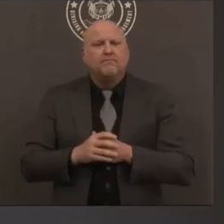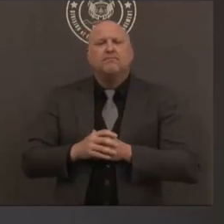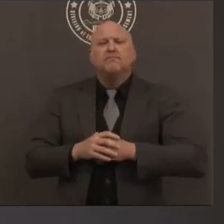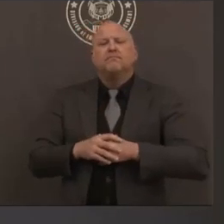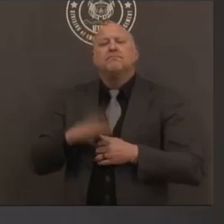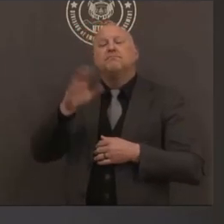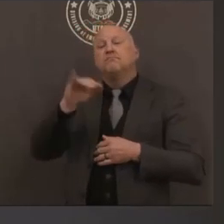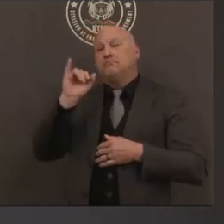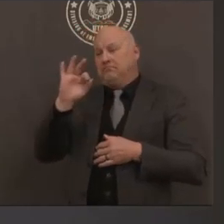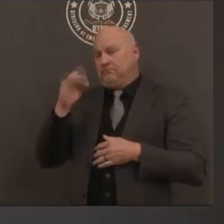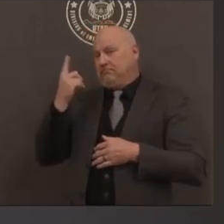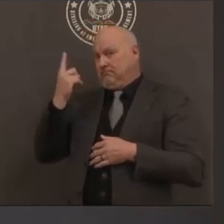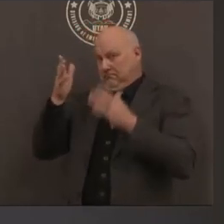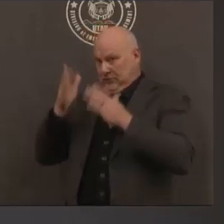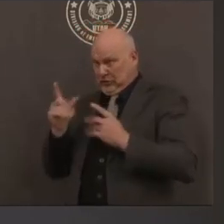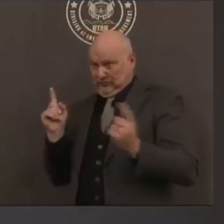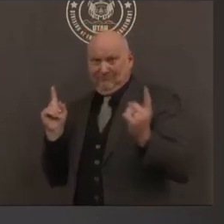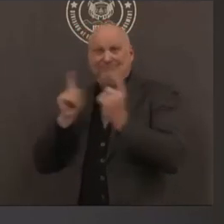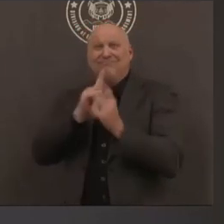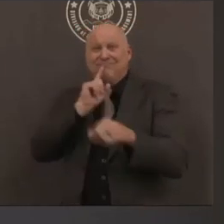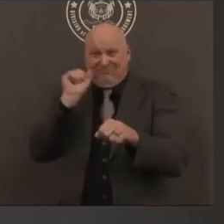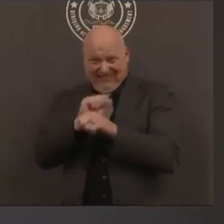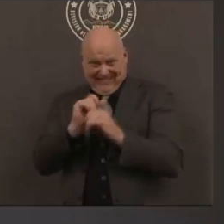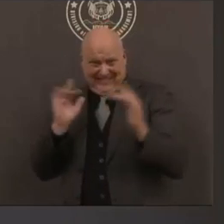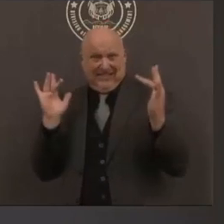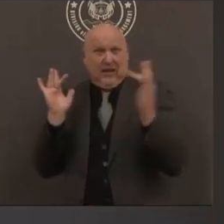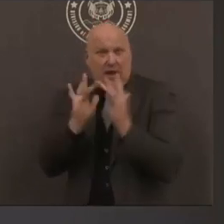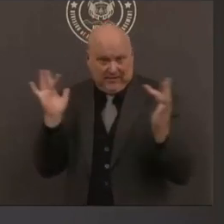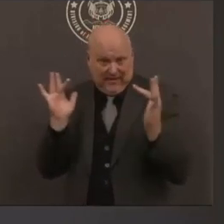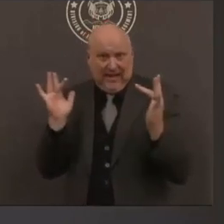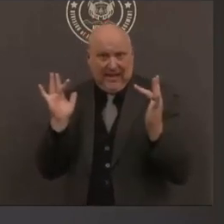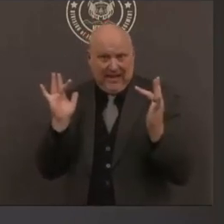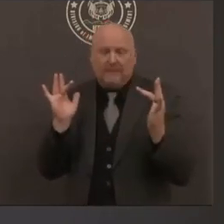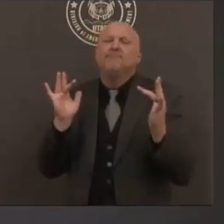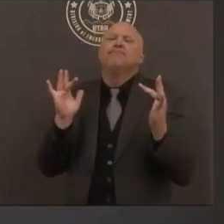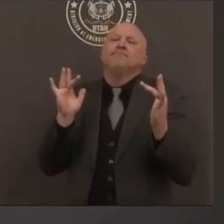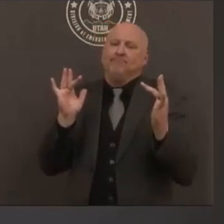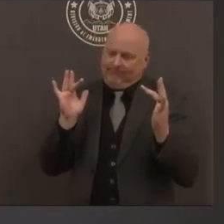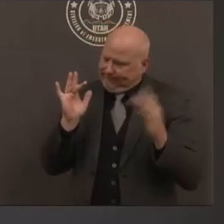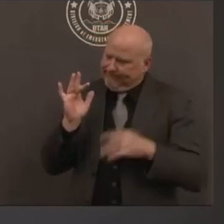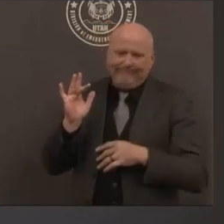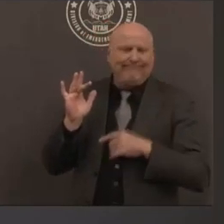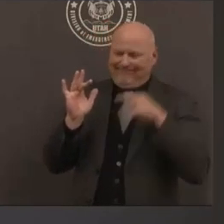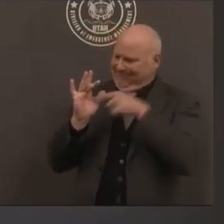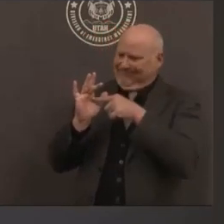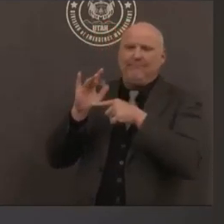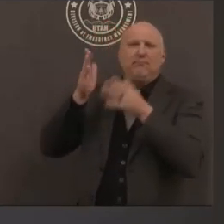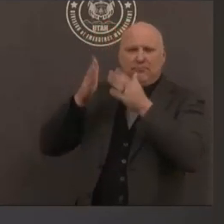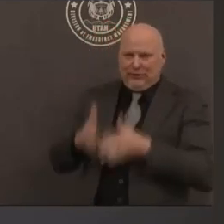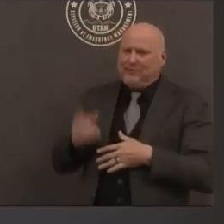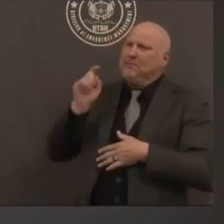with a confirmed covet case um we do recommend quarantine for 14 days thank you